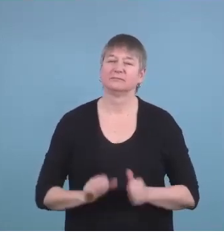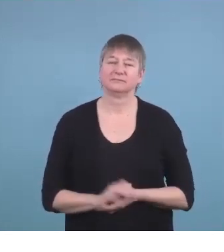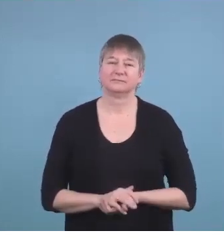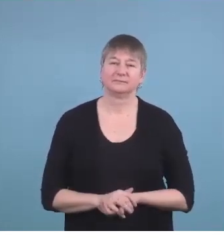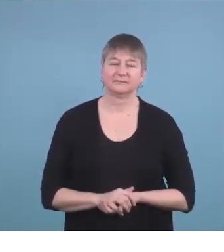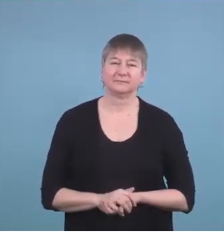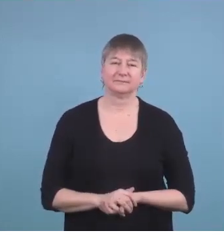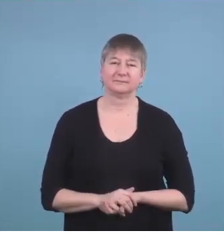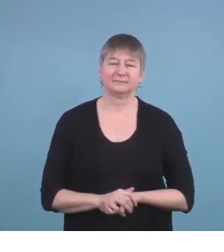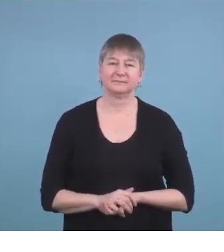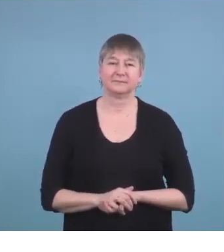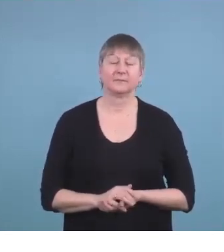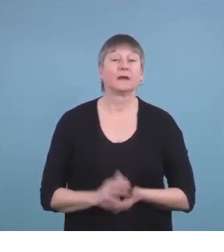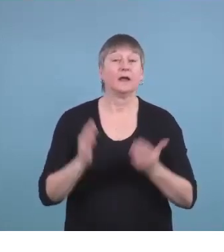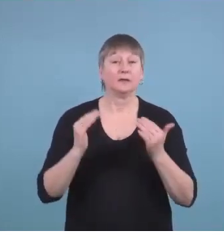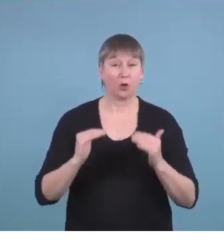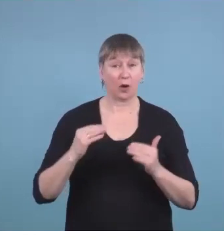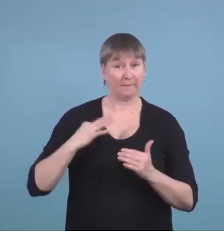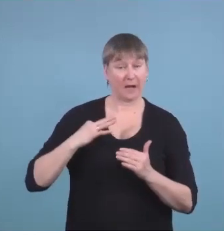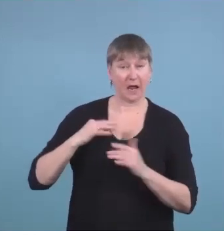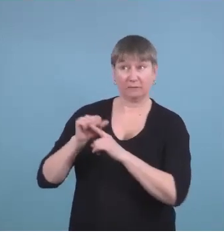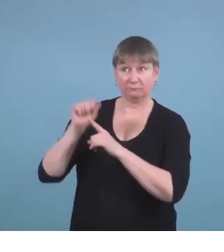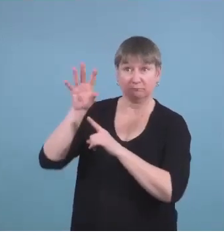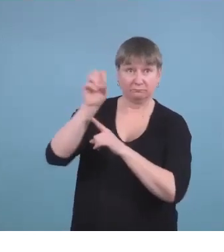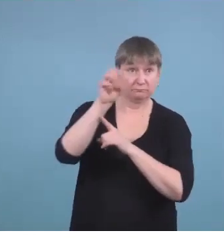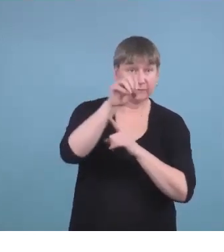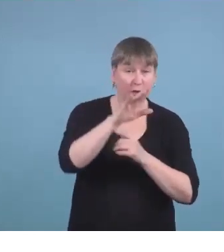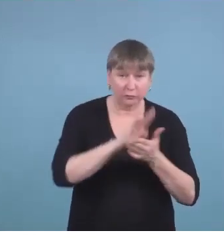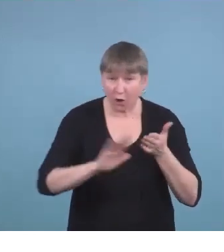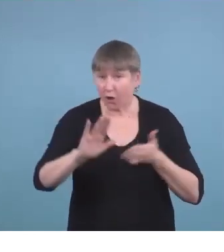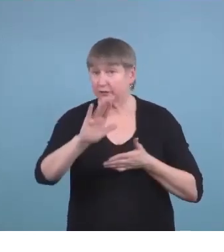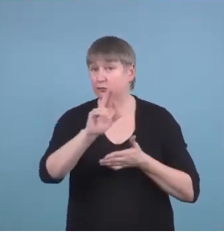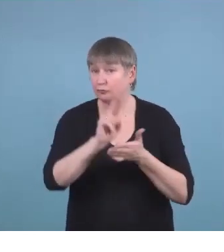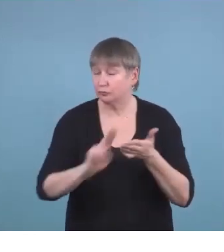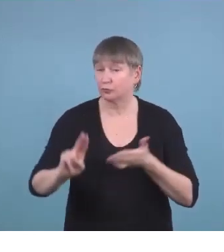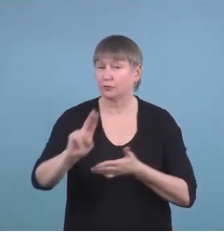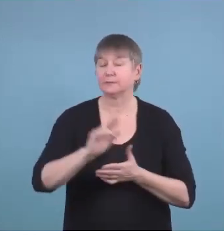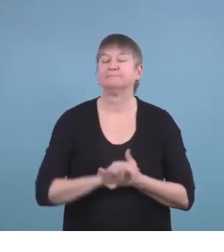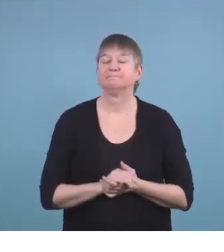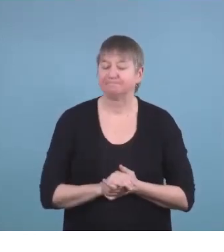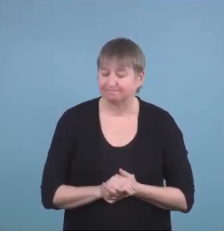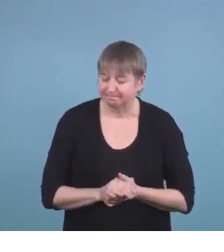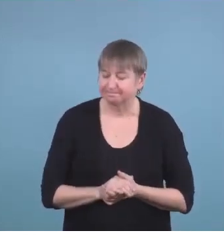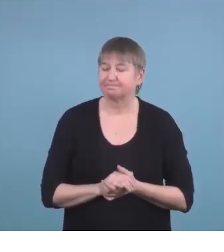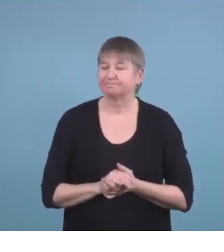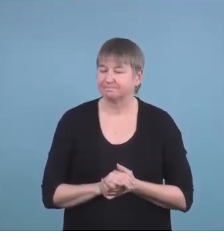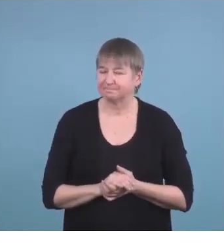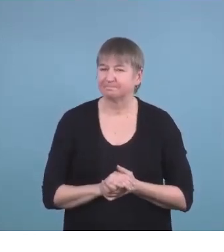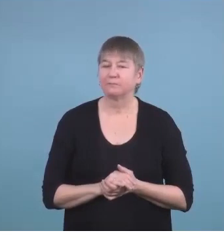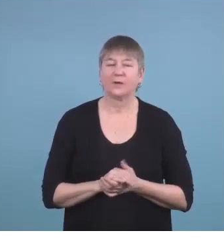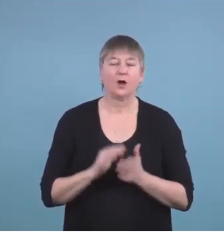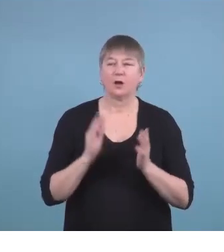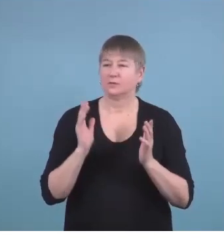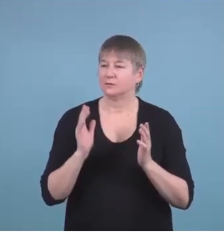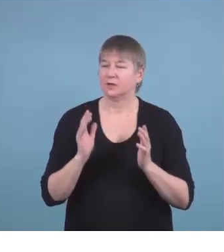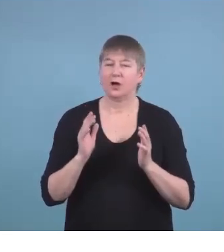Applying for college and university, there are often free application